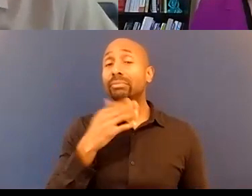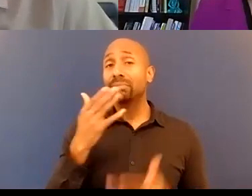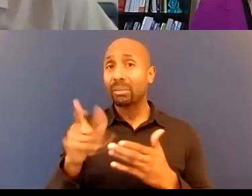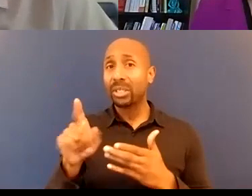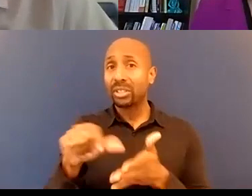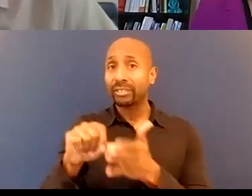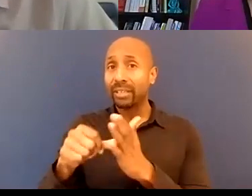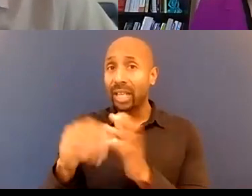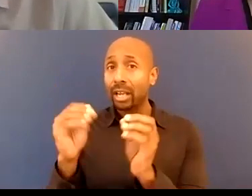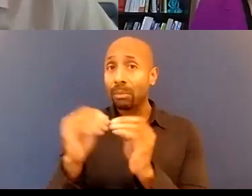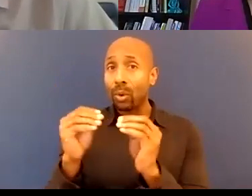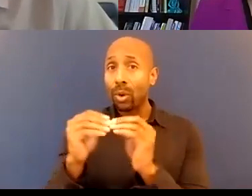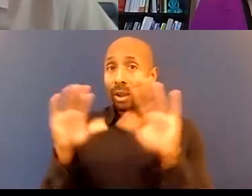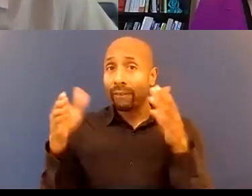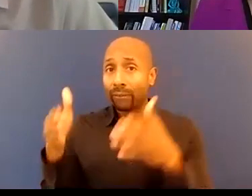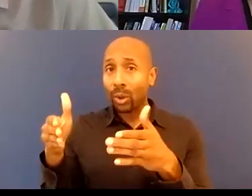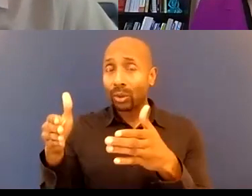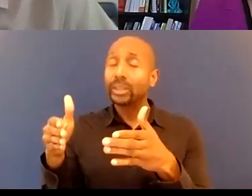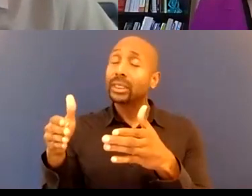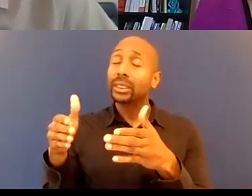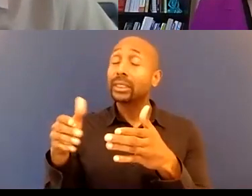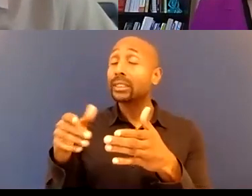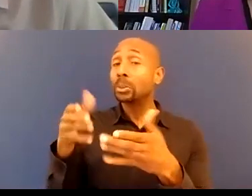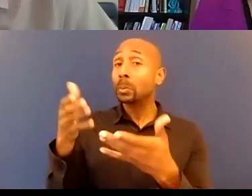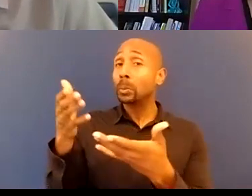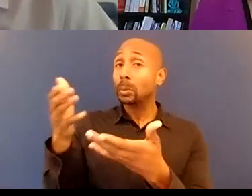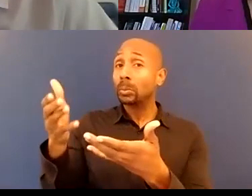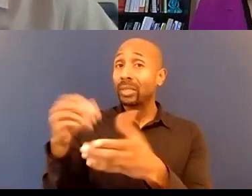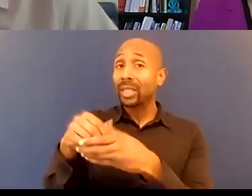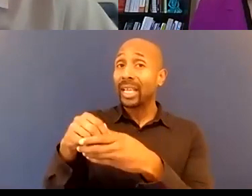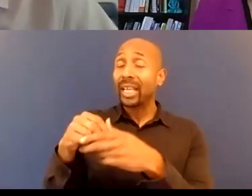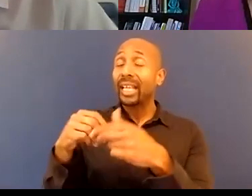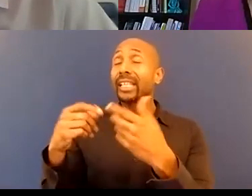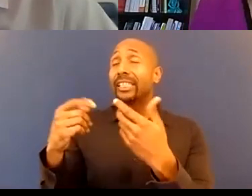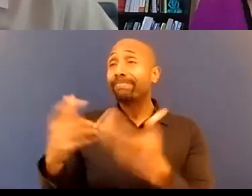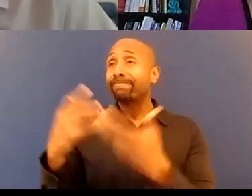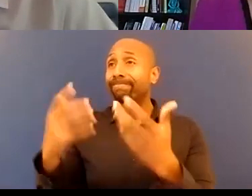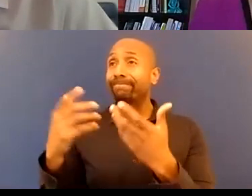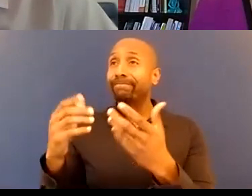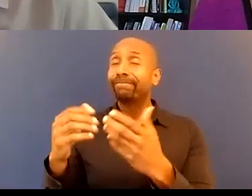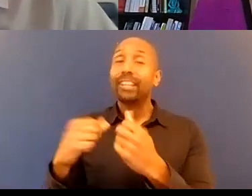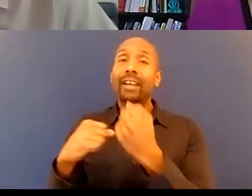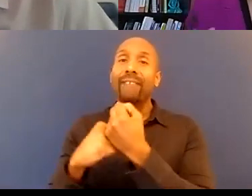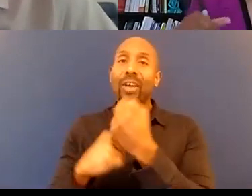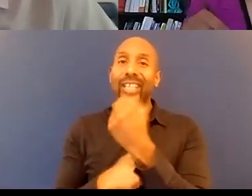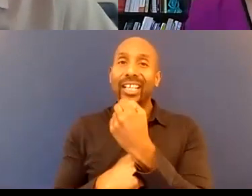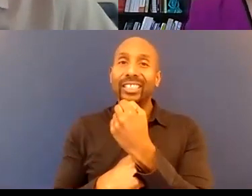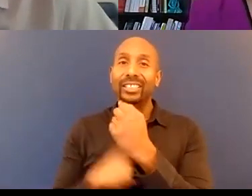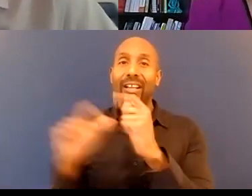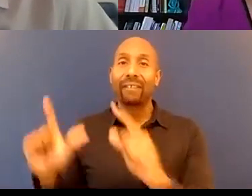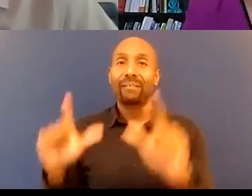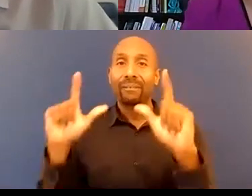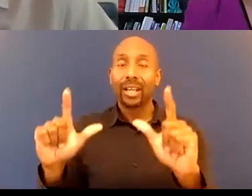to focus on that training in a foundational framework as the vast majority of public